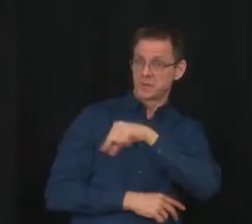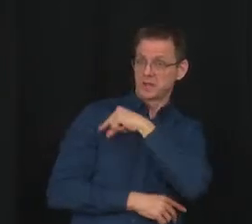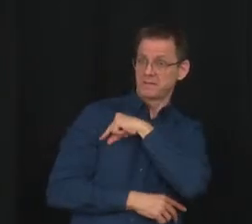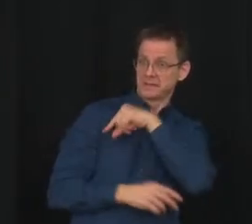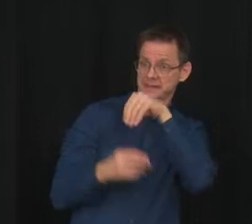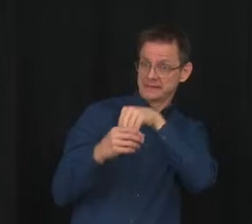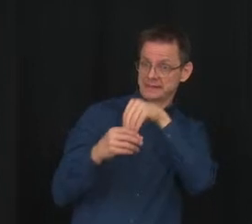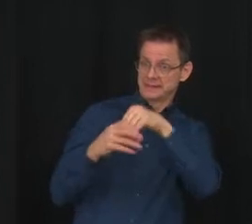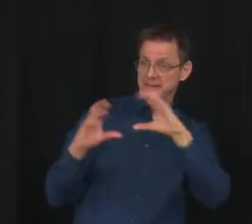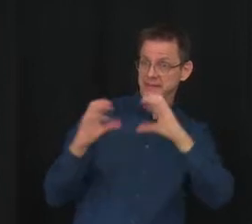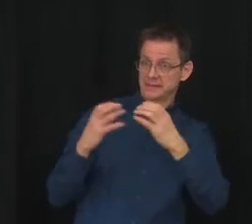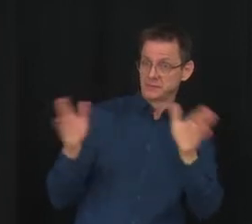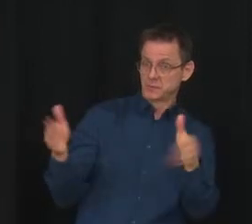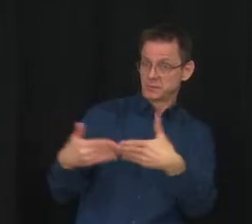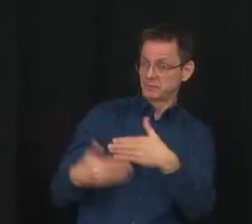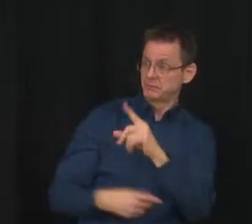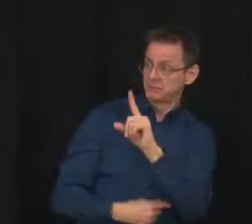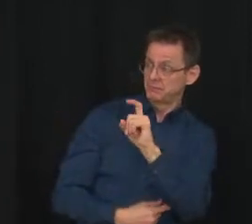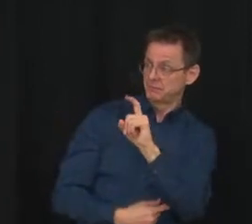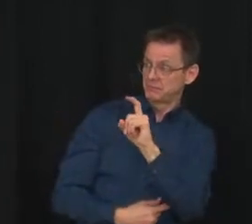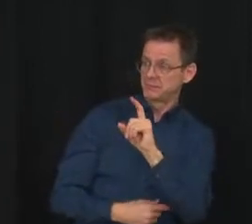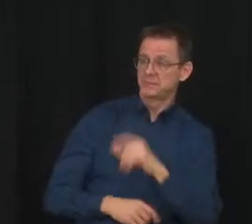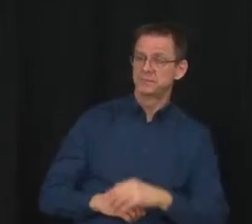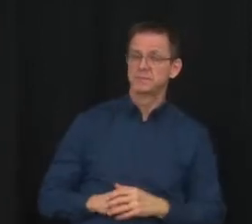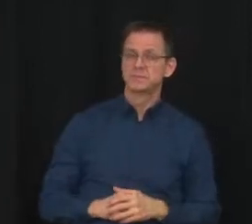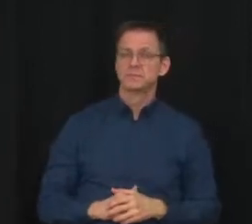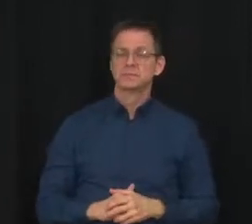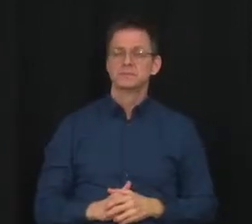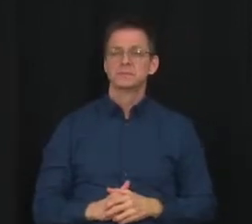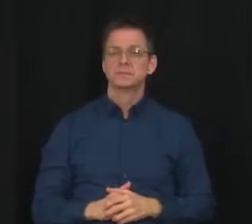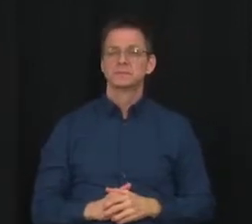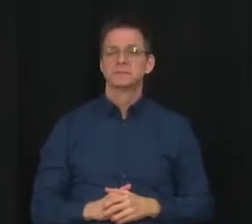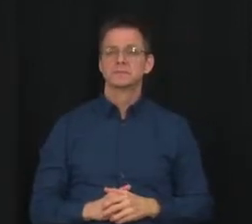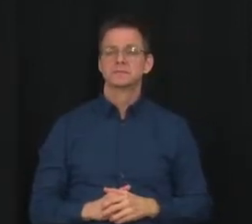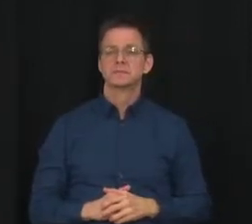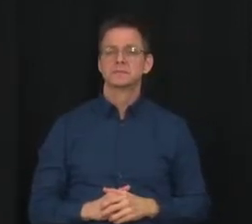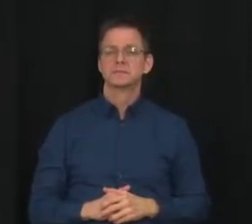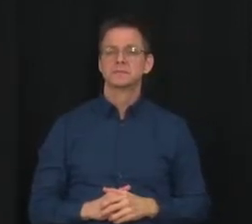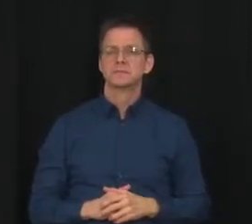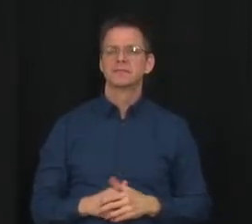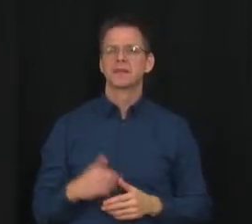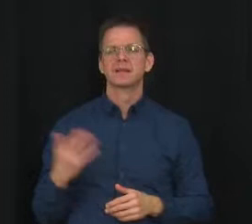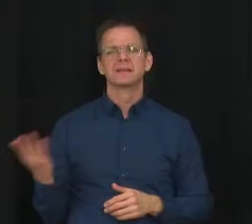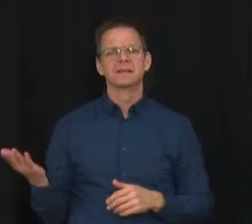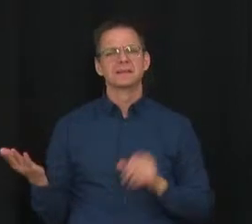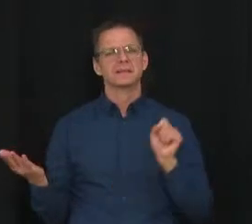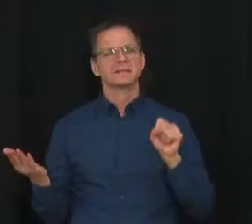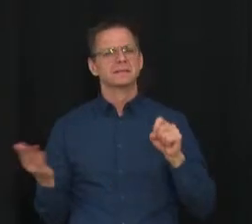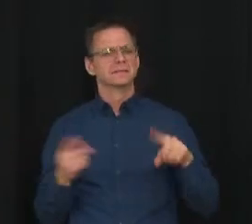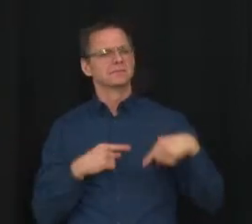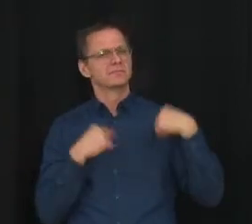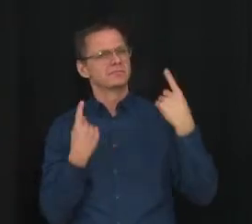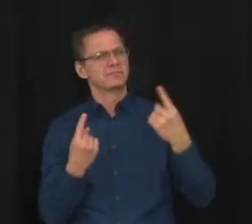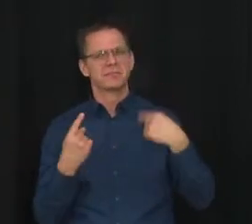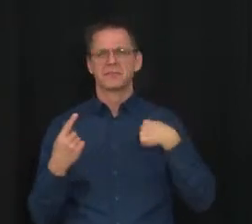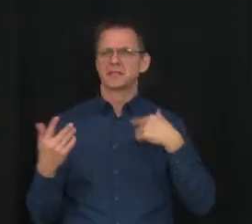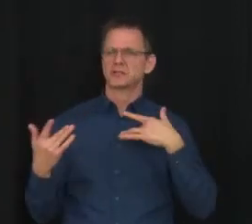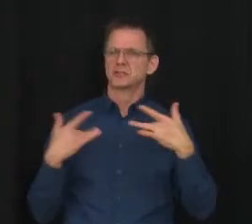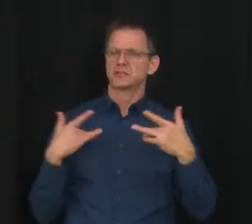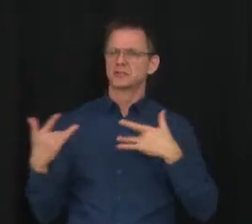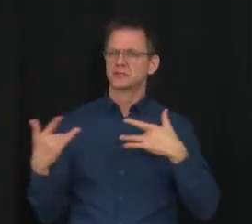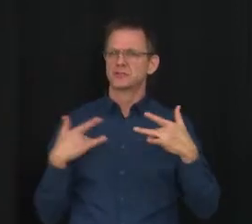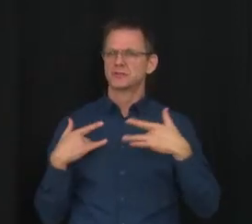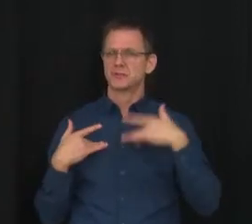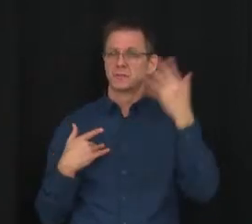Well, thank you for the question. And air quality has always been a concern from the start of the pandemic. That's why we allocated as a province